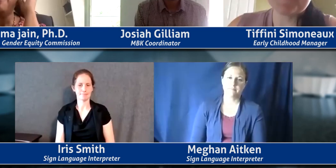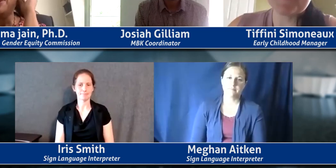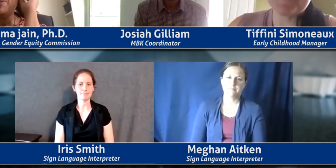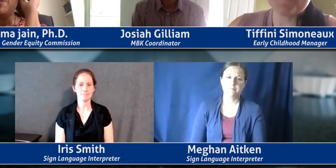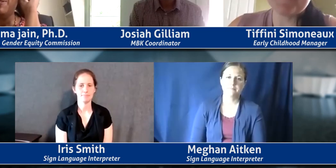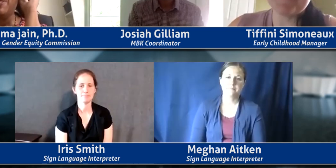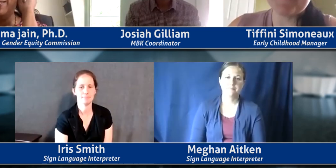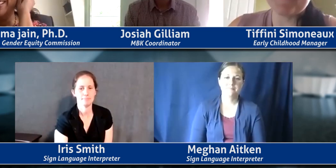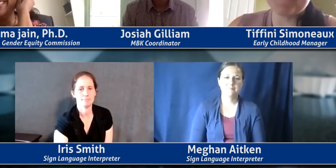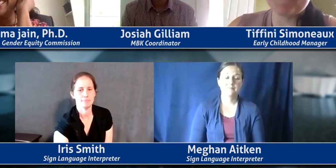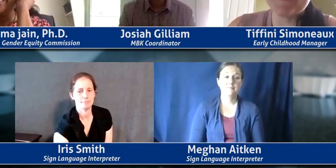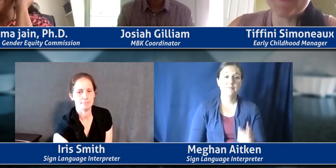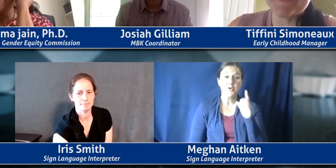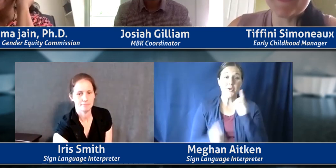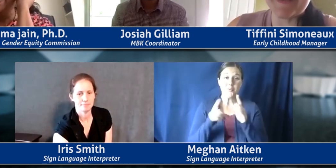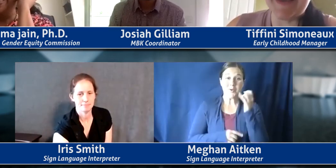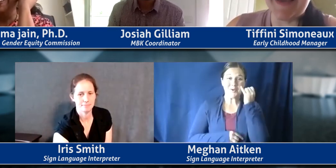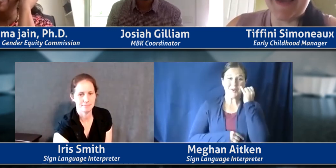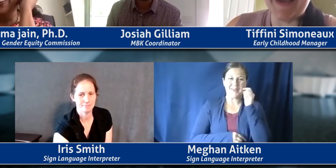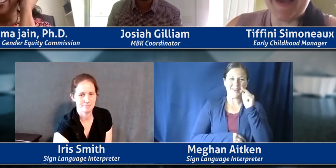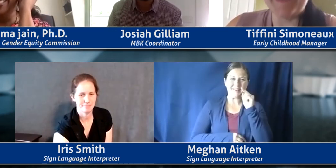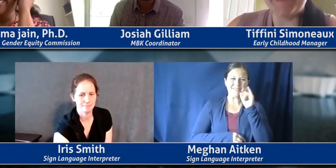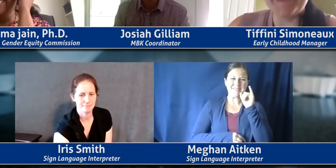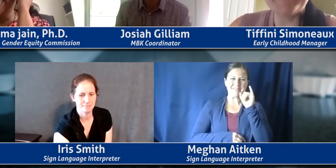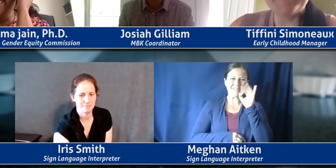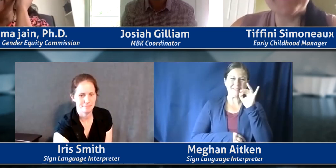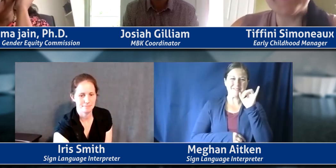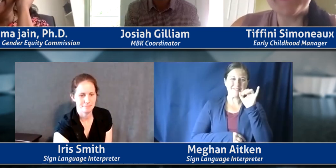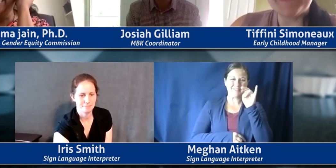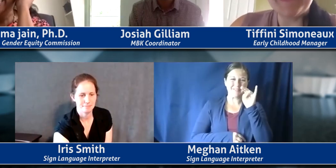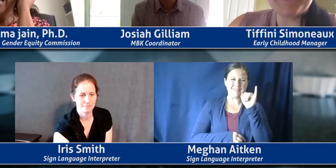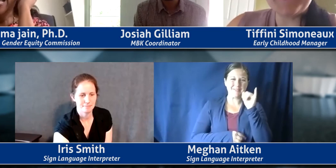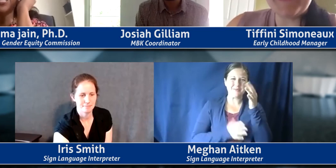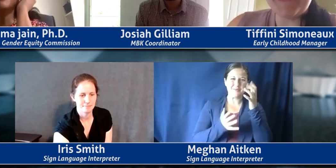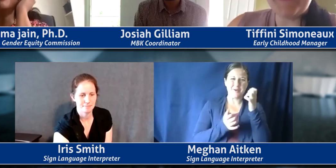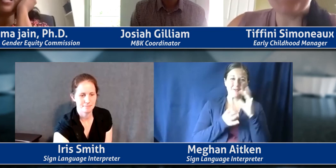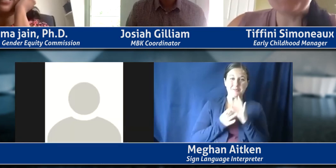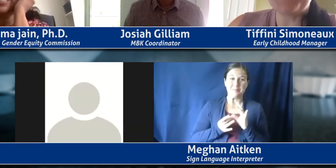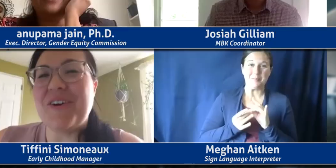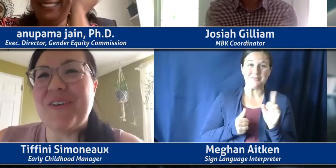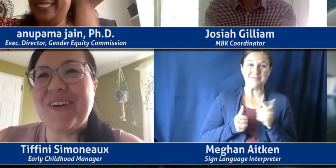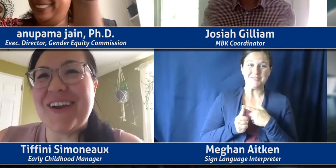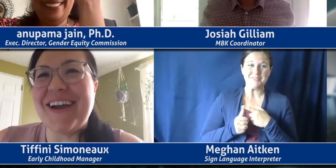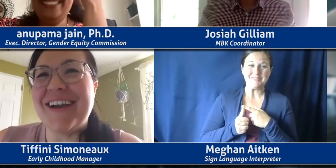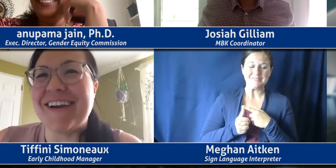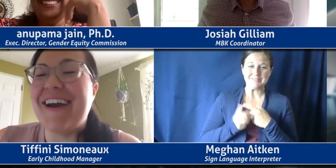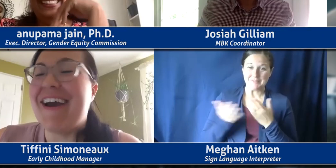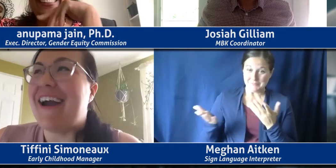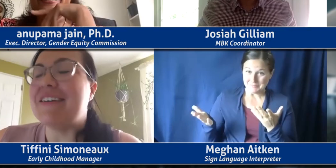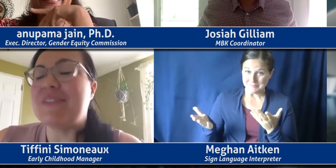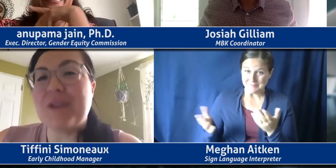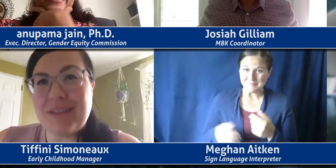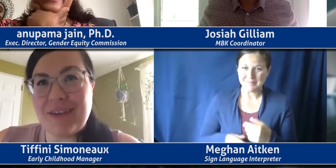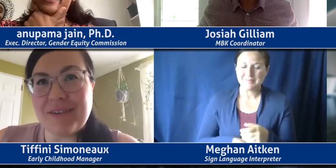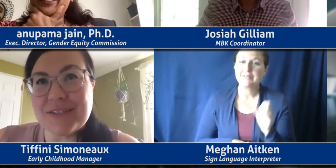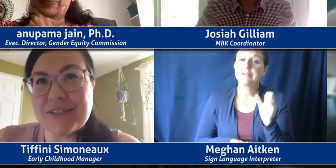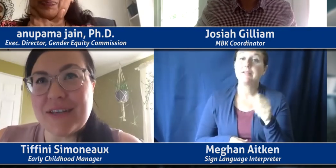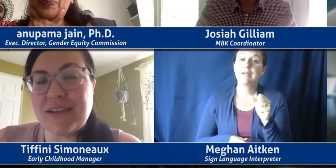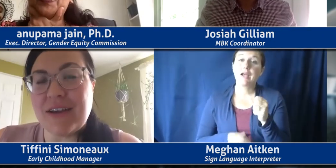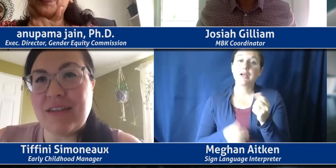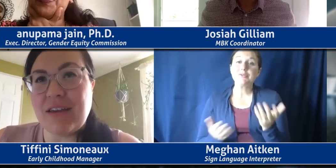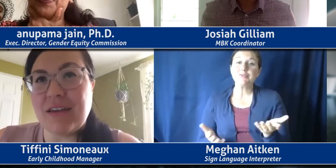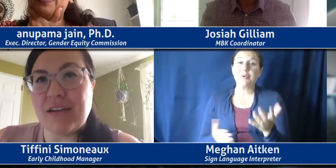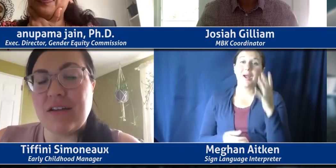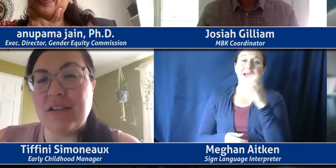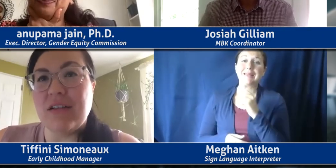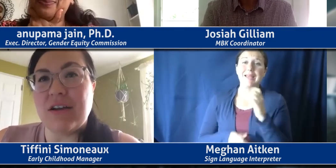I'm wondering if Tiffany wants to jump in first. Yeah. So I guess when I think of success,